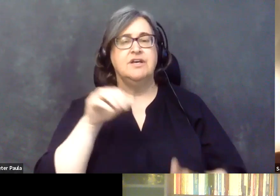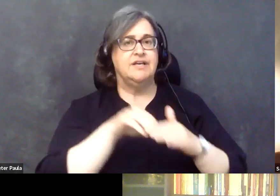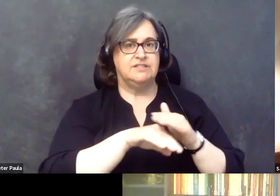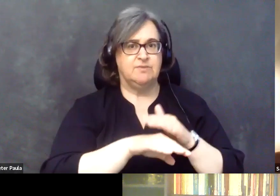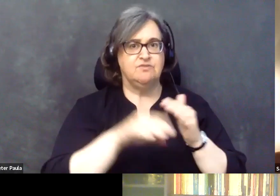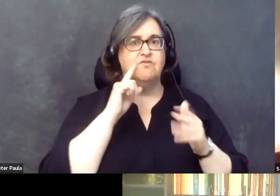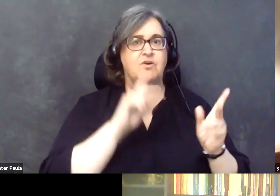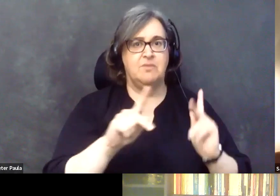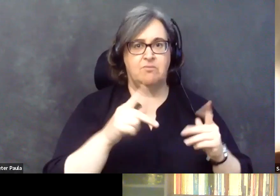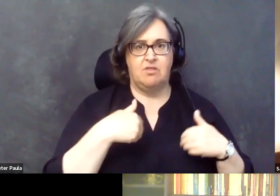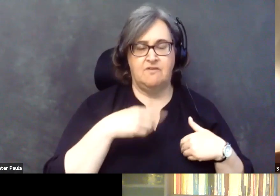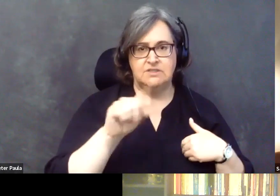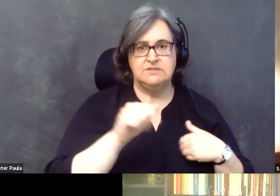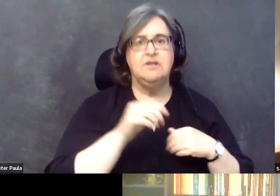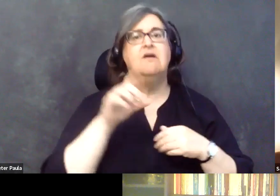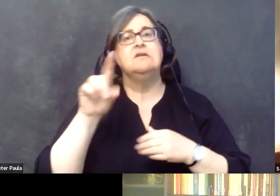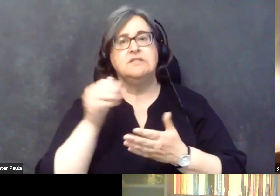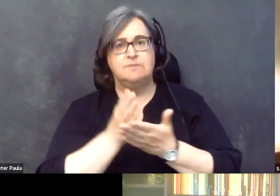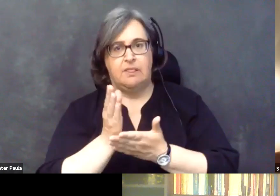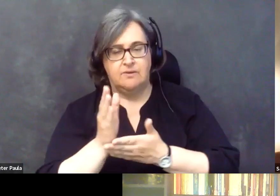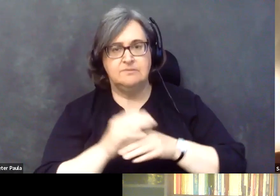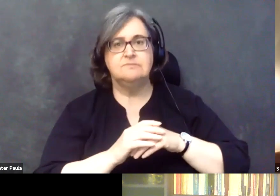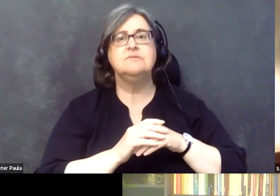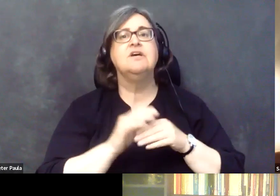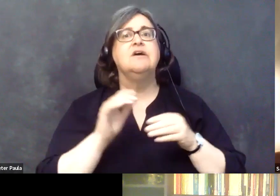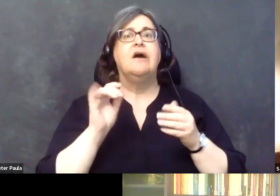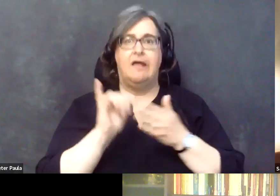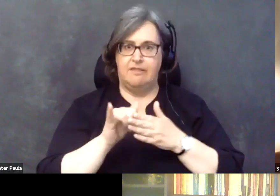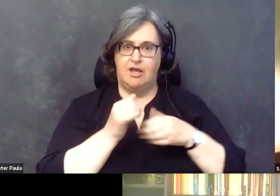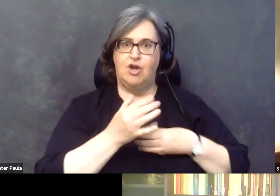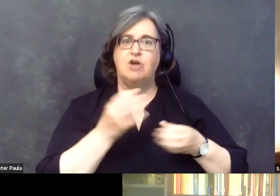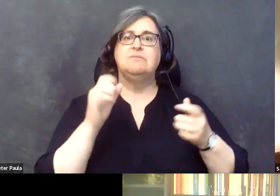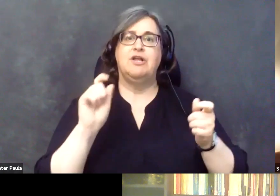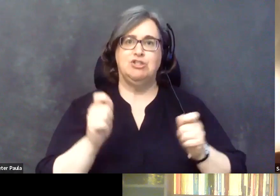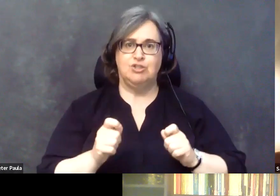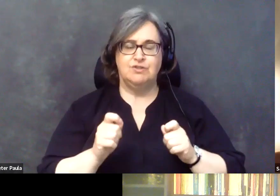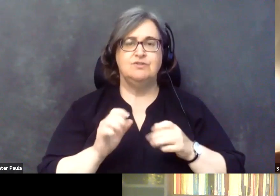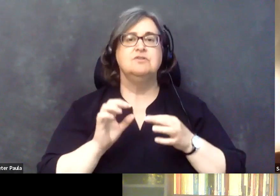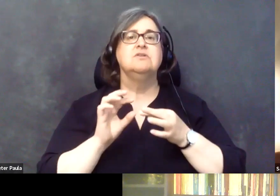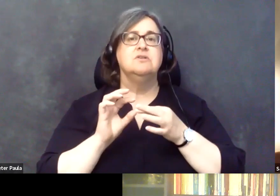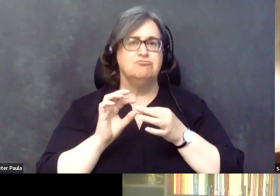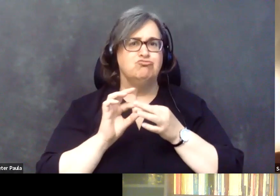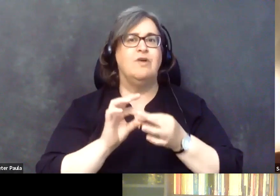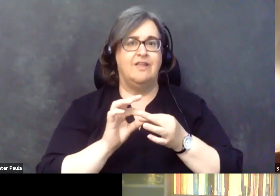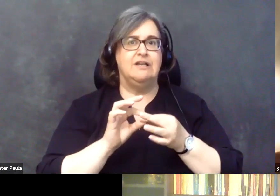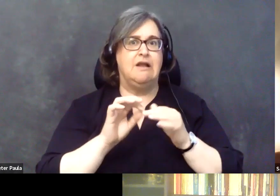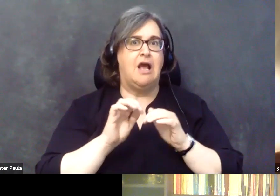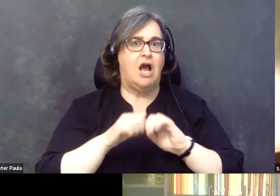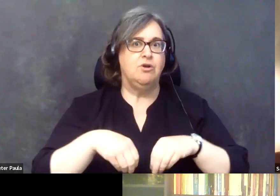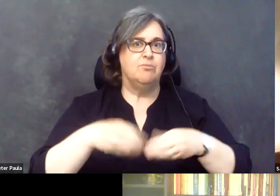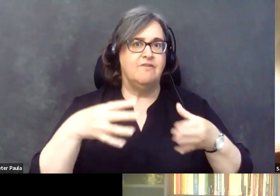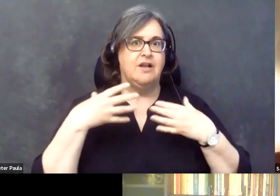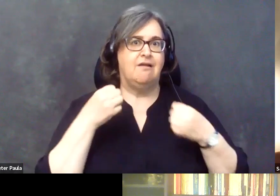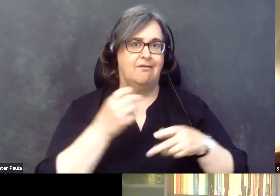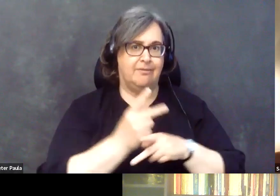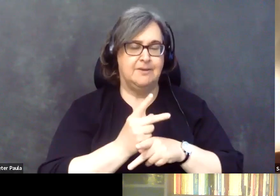and disability rights. So that made a lot of changes in terms of how health care was being delivered as